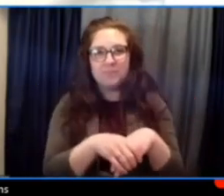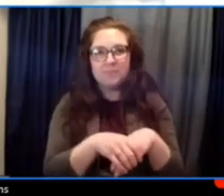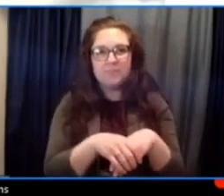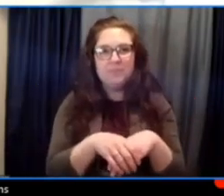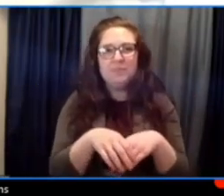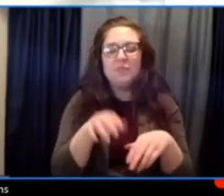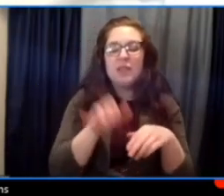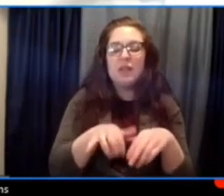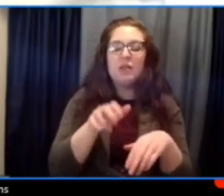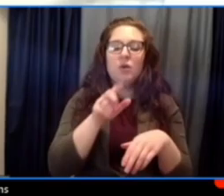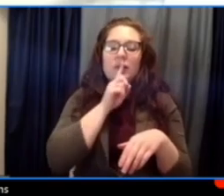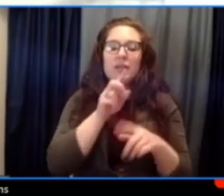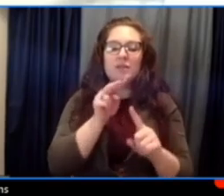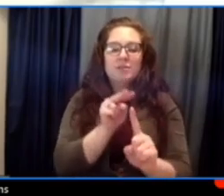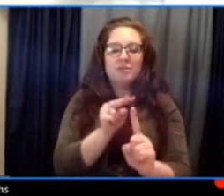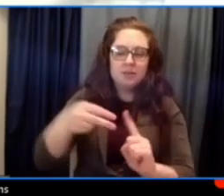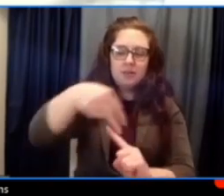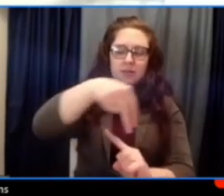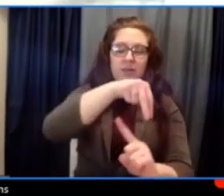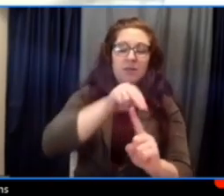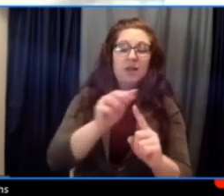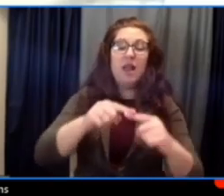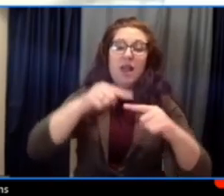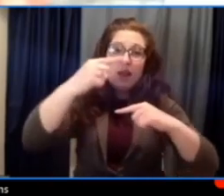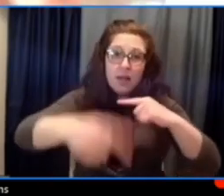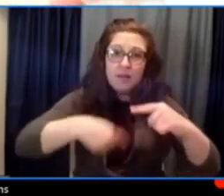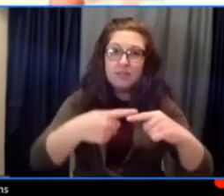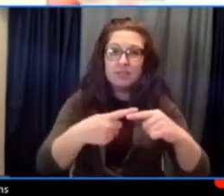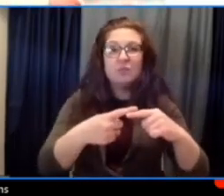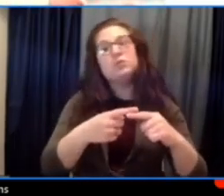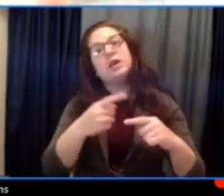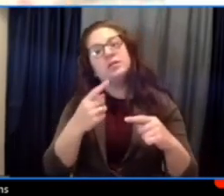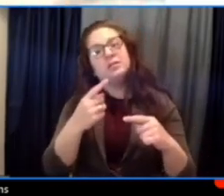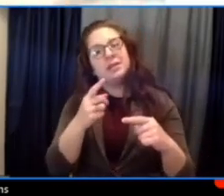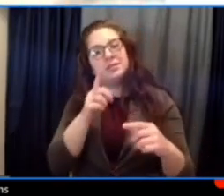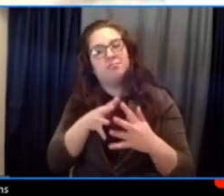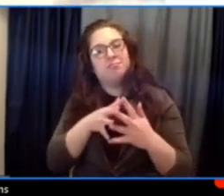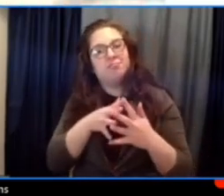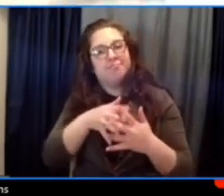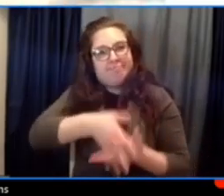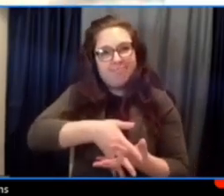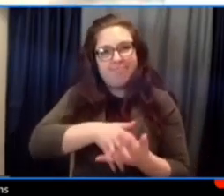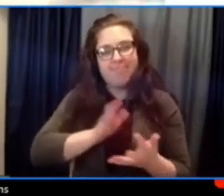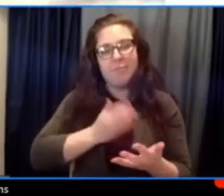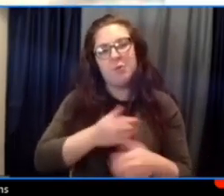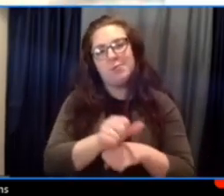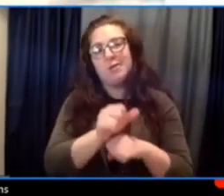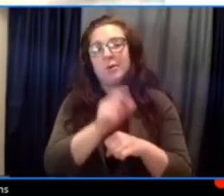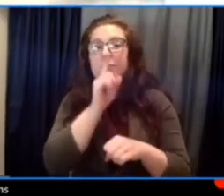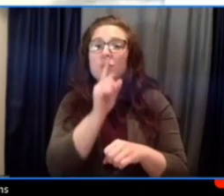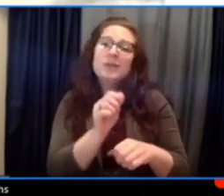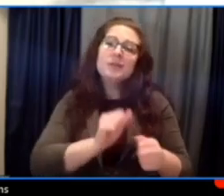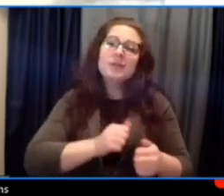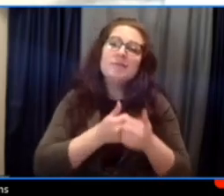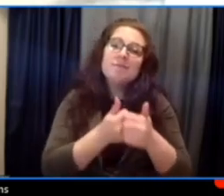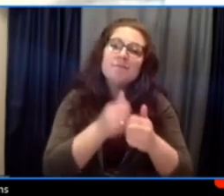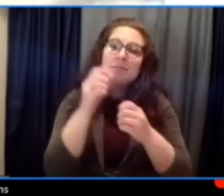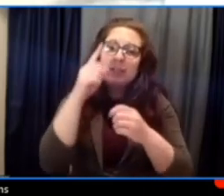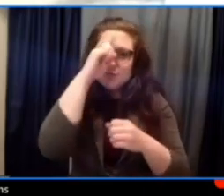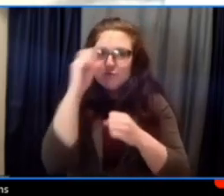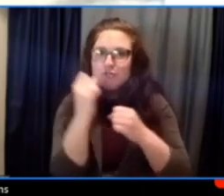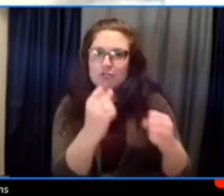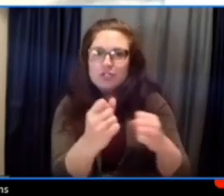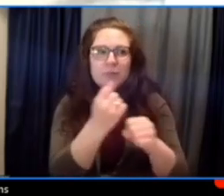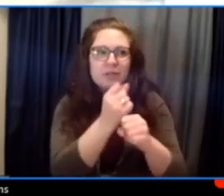work. As we talk about true year round resourcing, we have to be both strategic and thinking about opportunities for synergy, but also